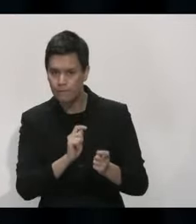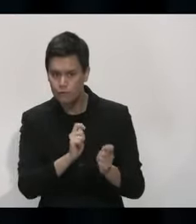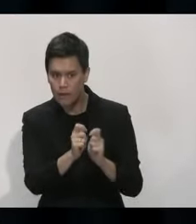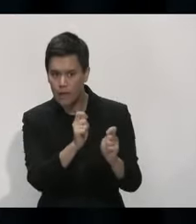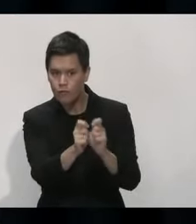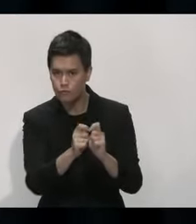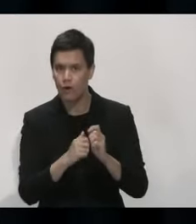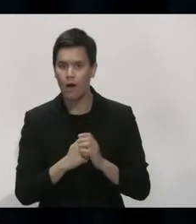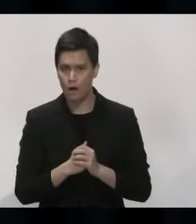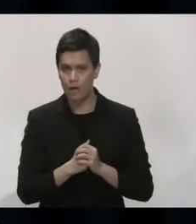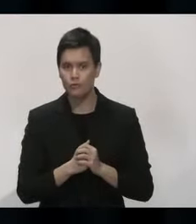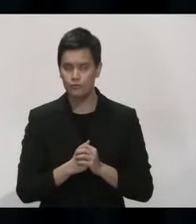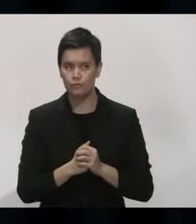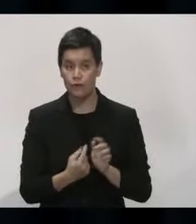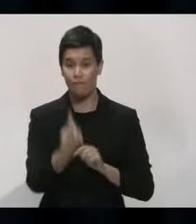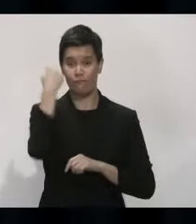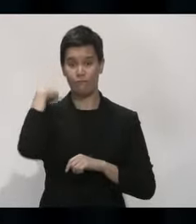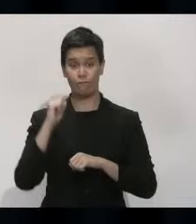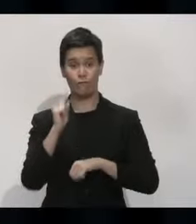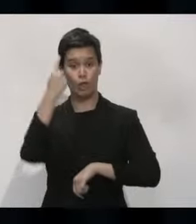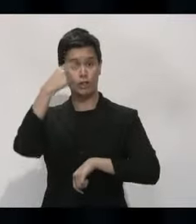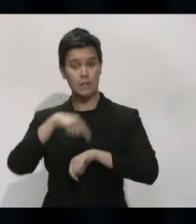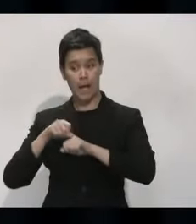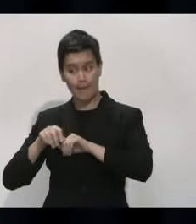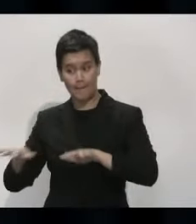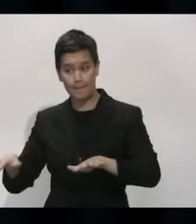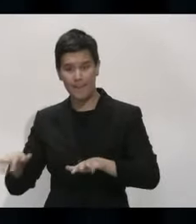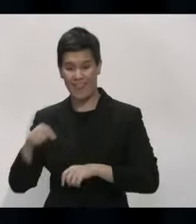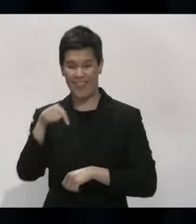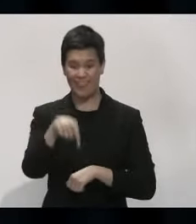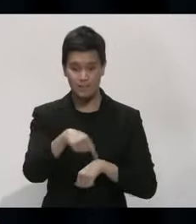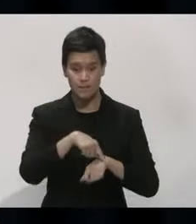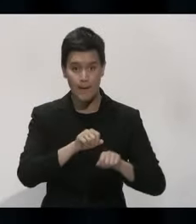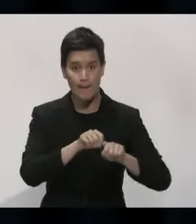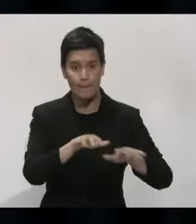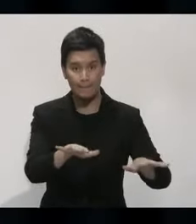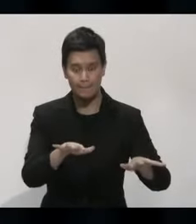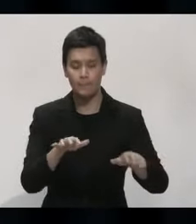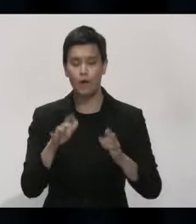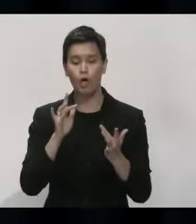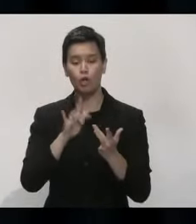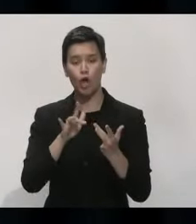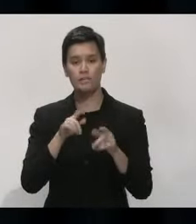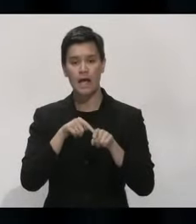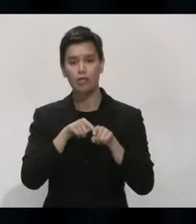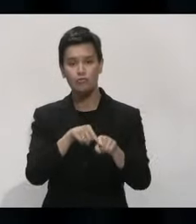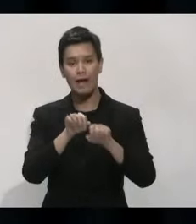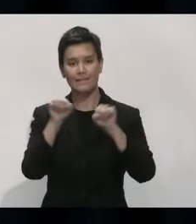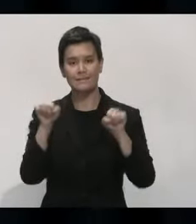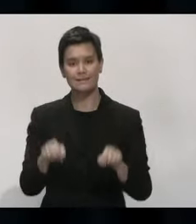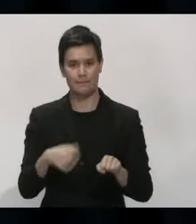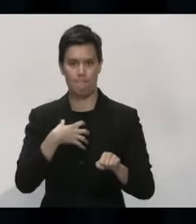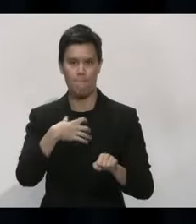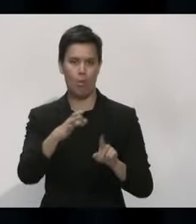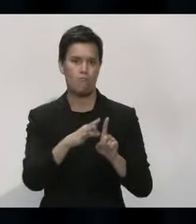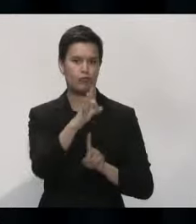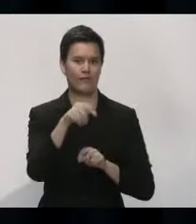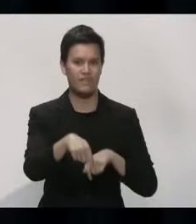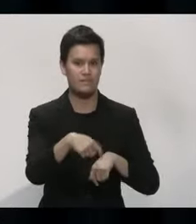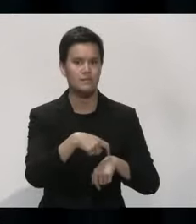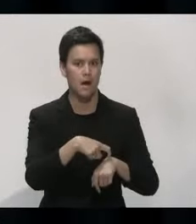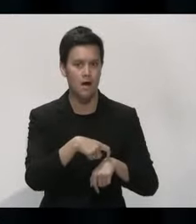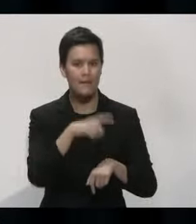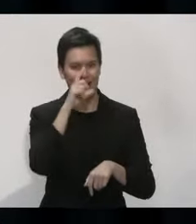gap between our two outbreaks have delivered us much better results this time around and faster results this time around,